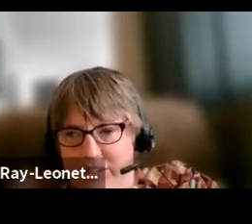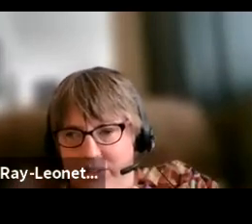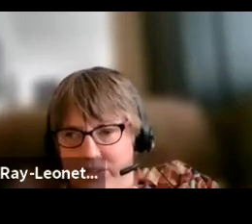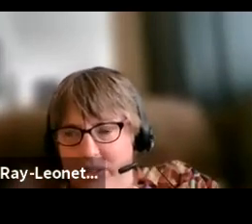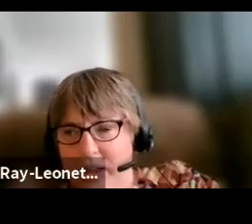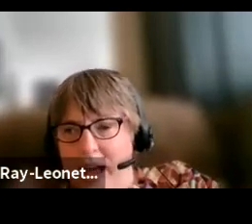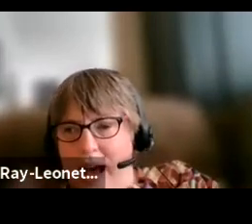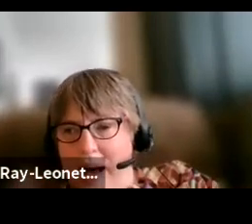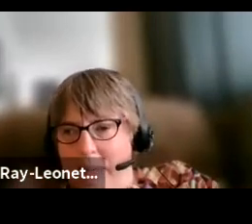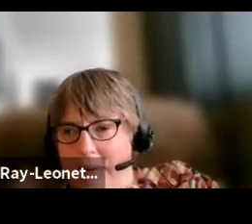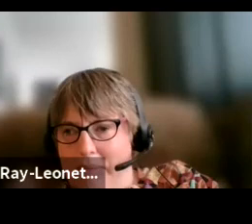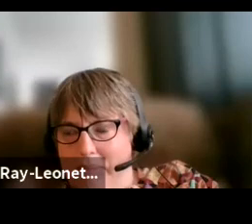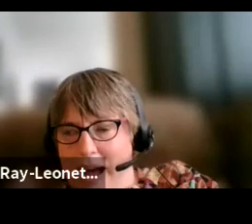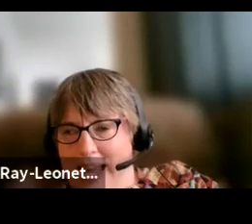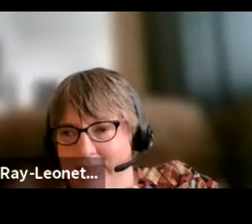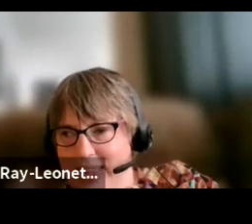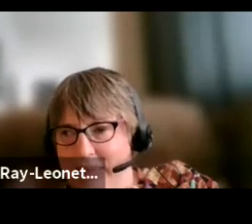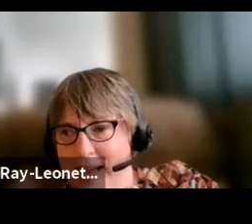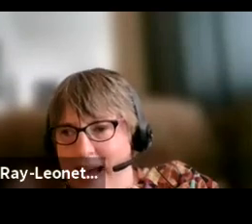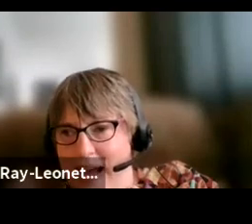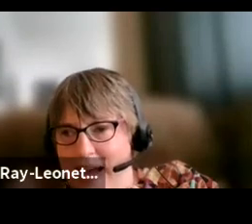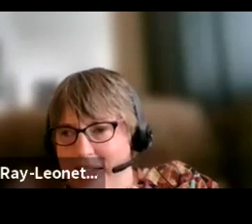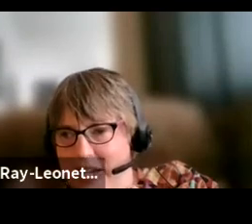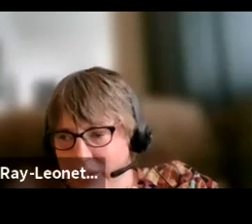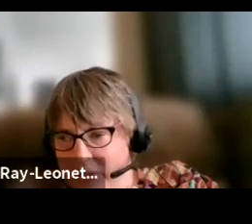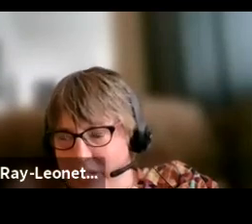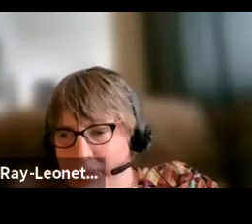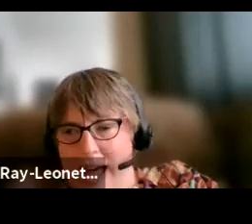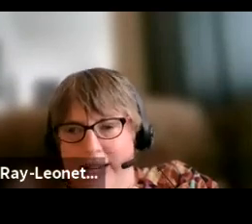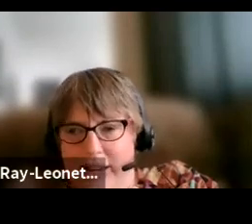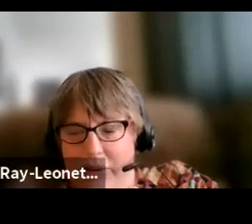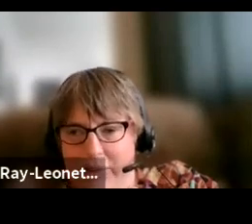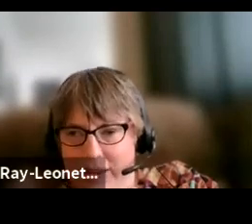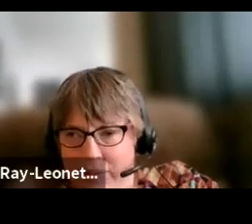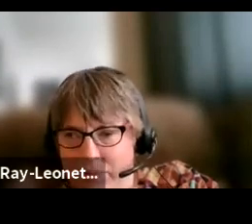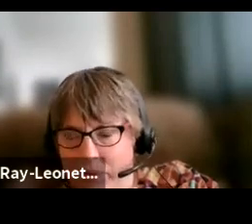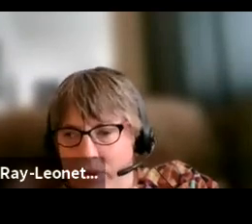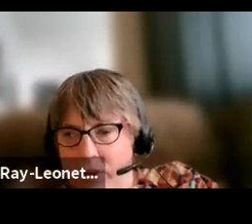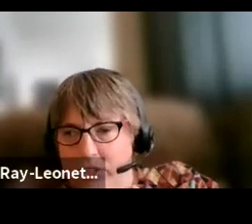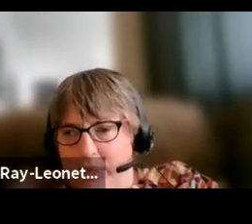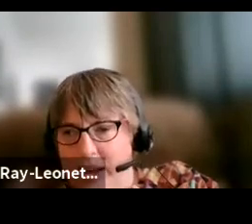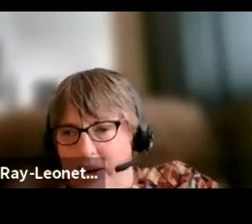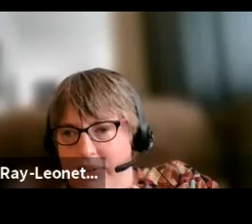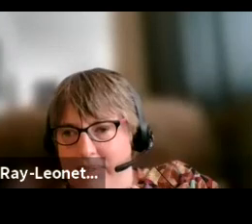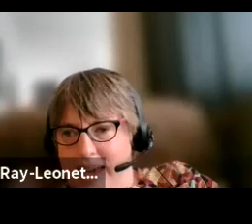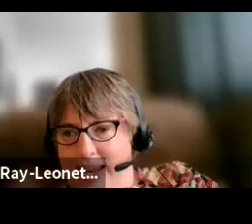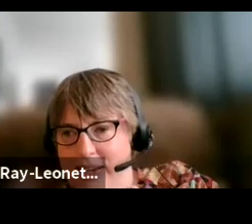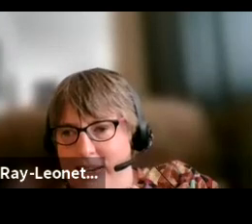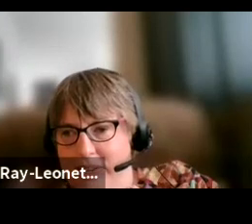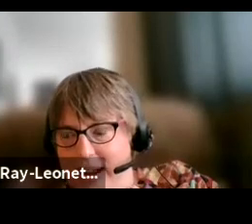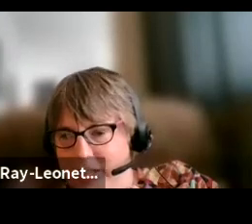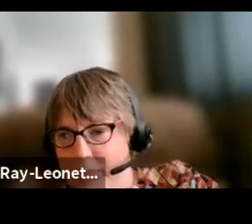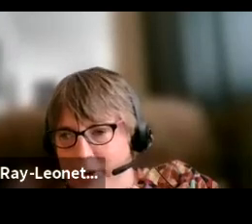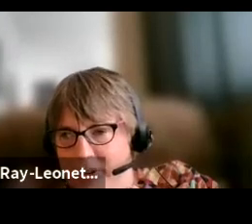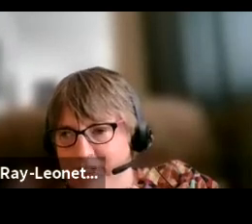professionals by giving them additional supplies and equipment. So we know that many